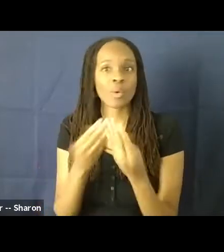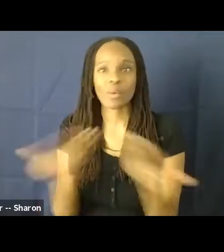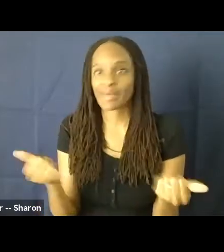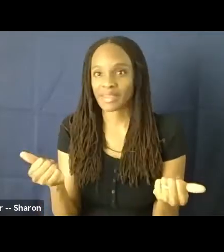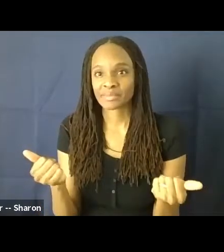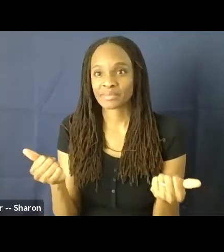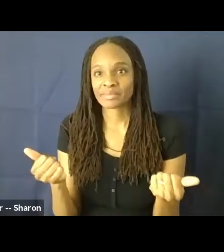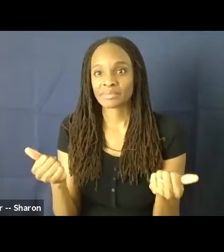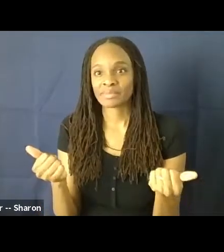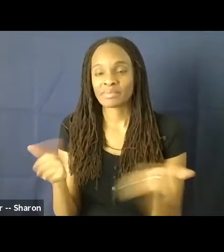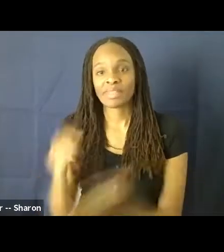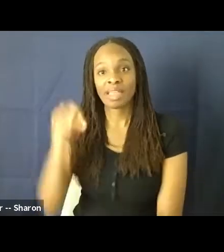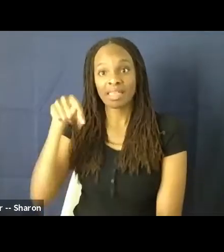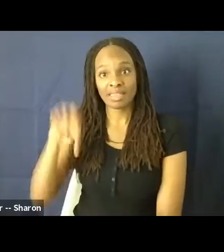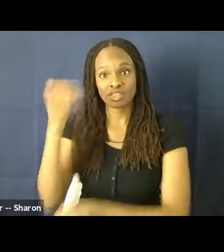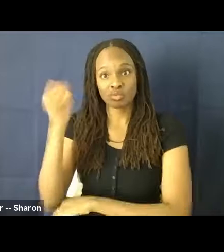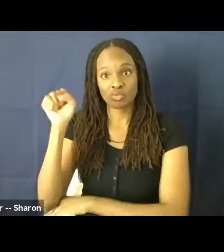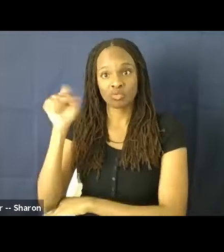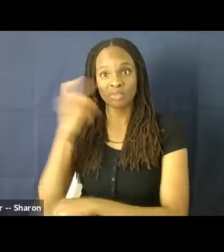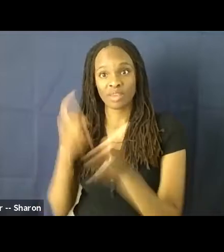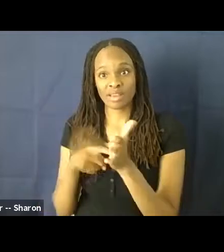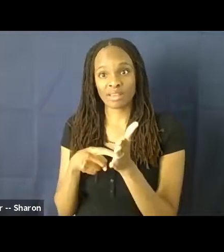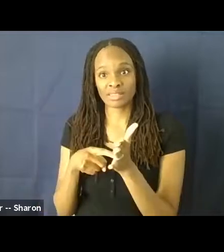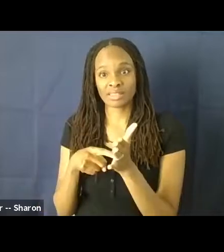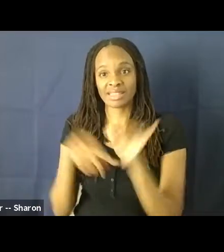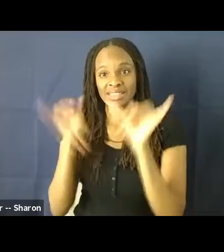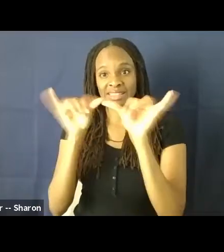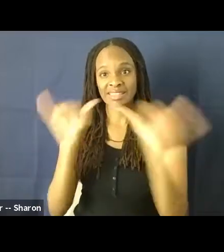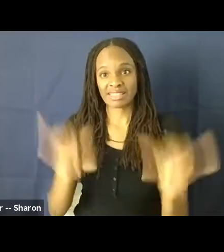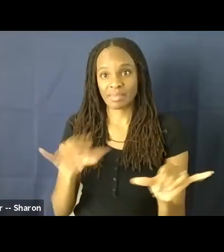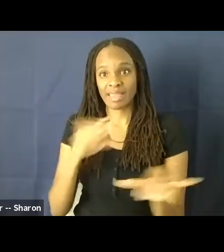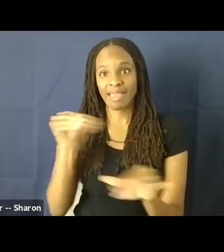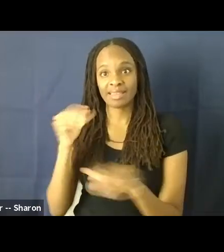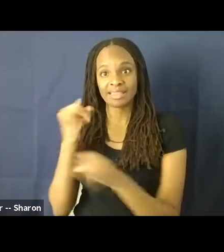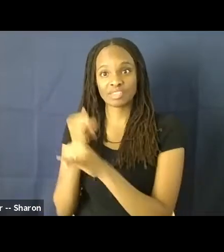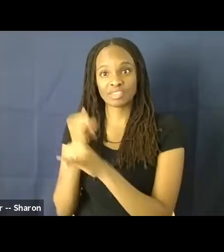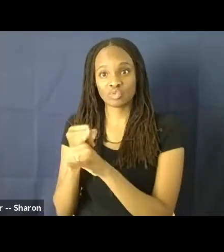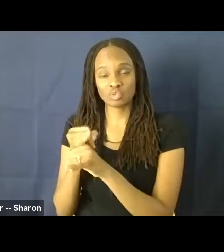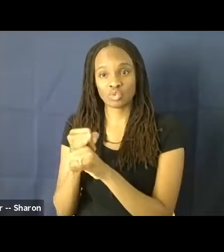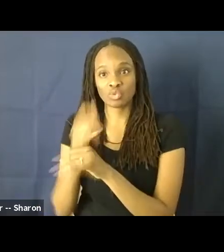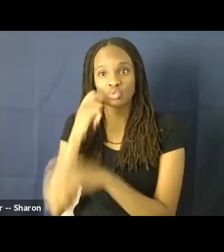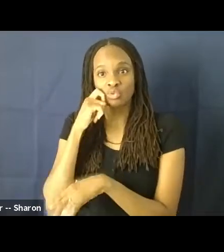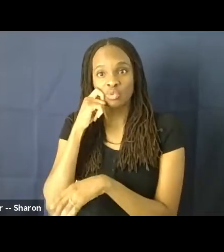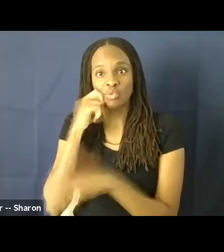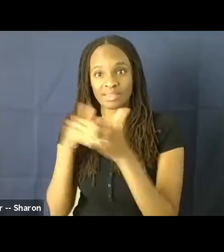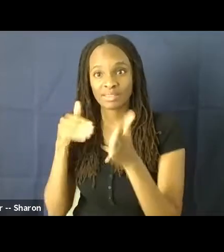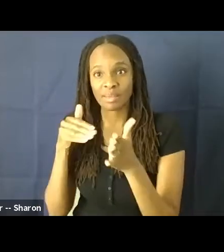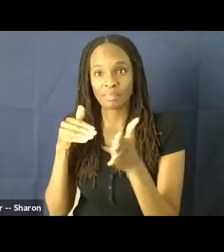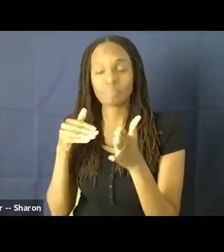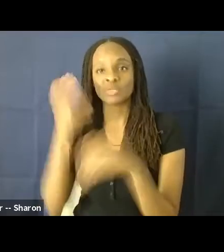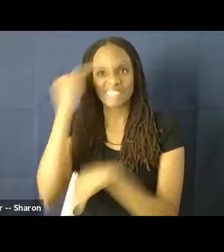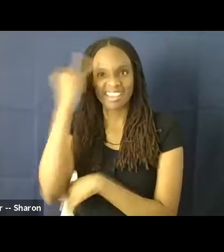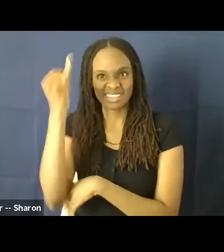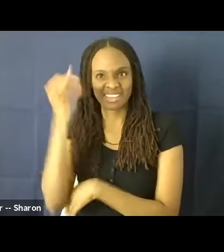This movement also recognizes systemic and institutional racism. So it's the idea that it is